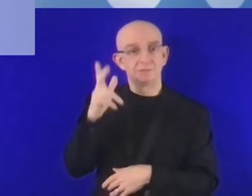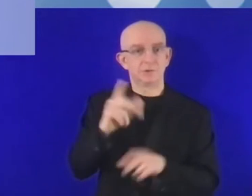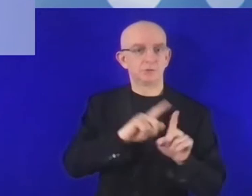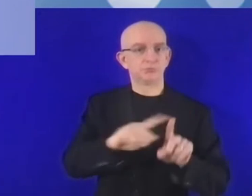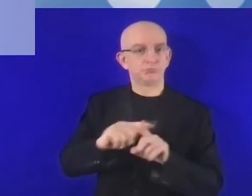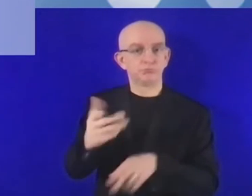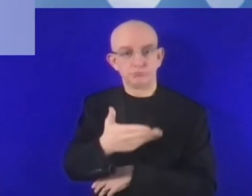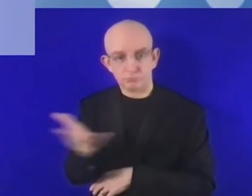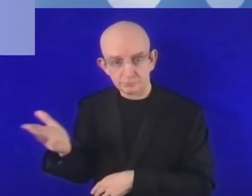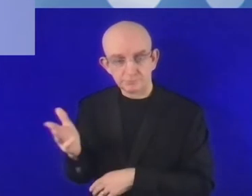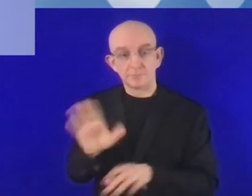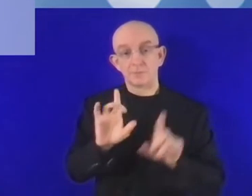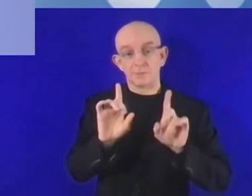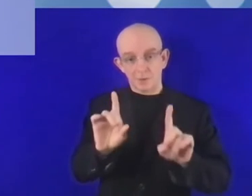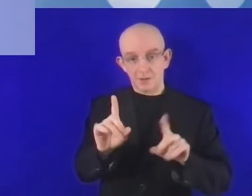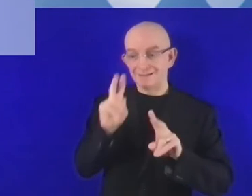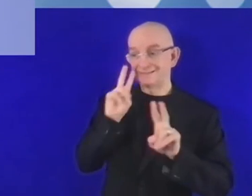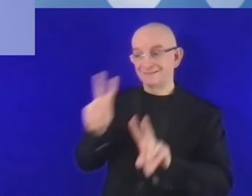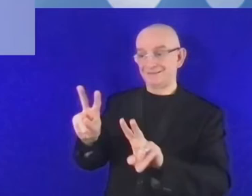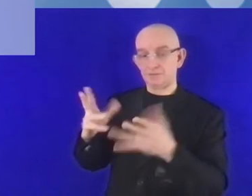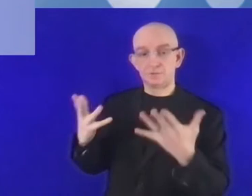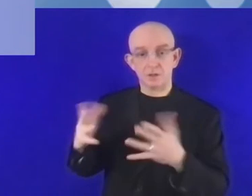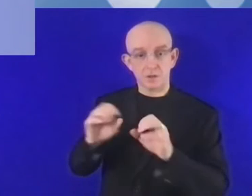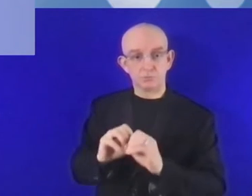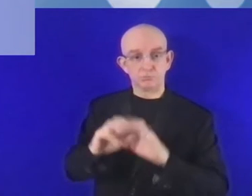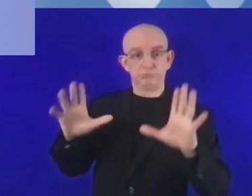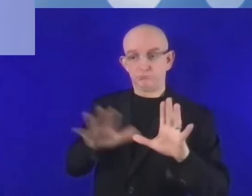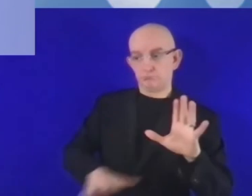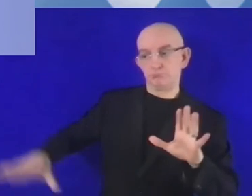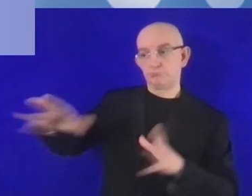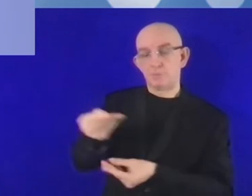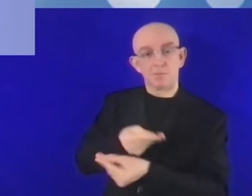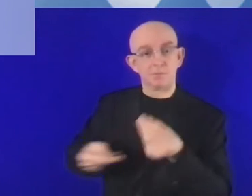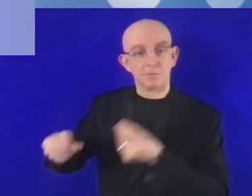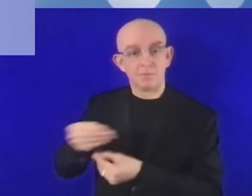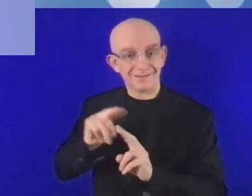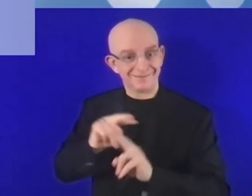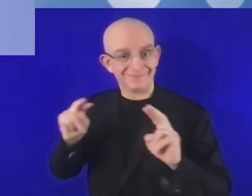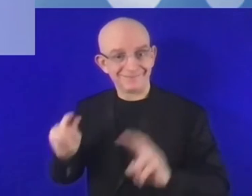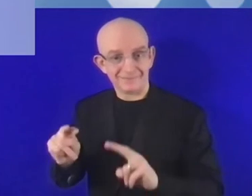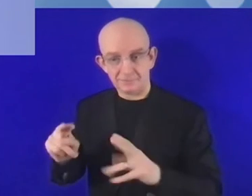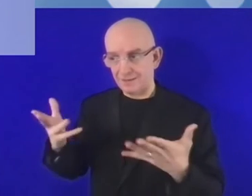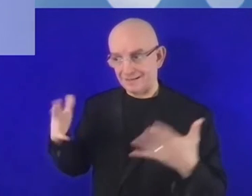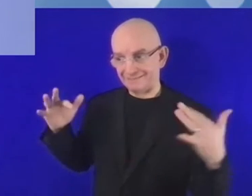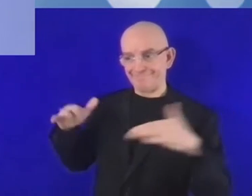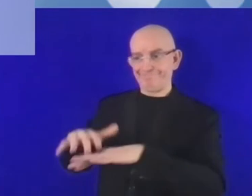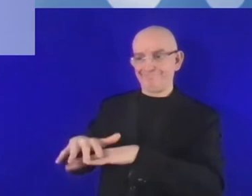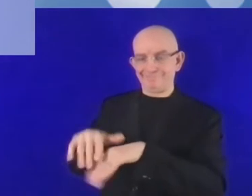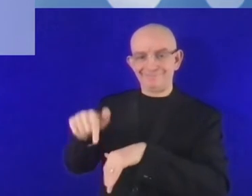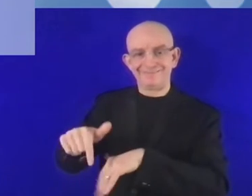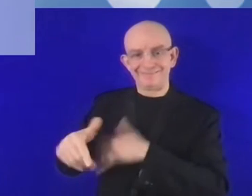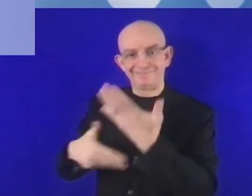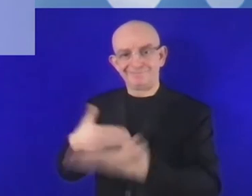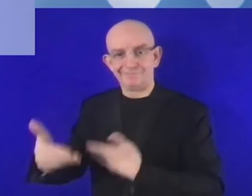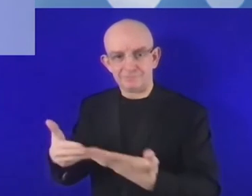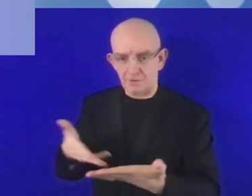biggest financial bottlenecks in the areas of risk sharing mechanisms, namely